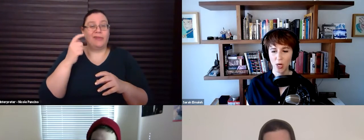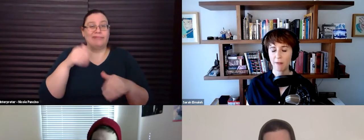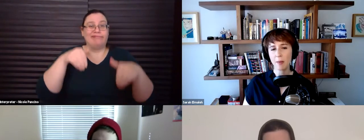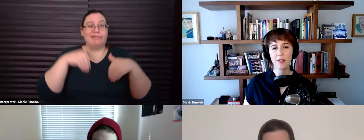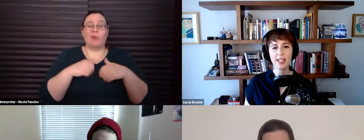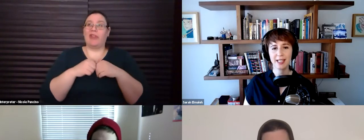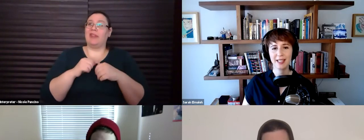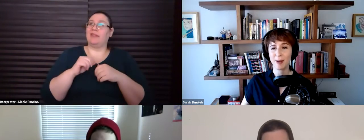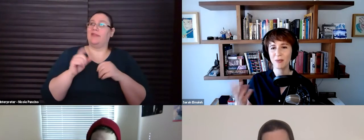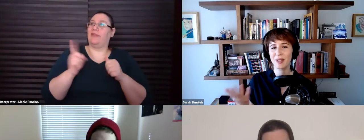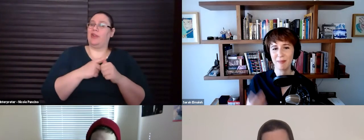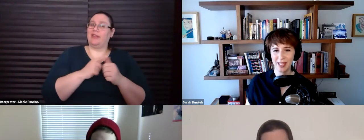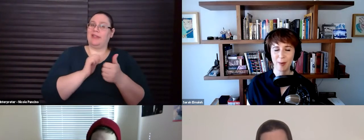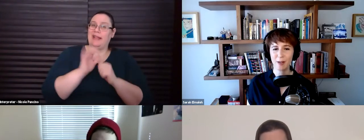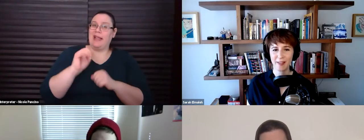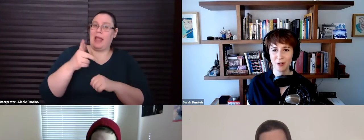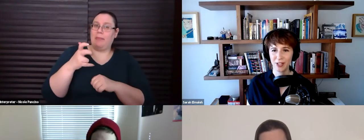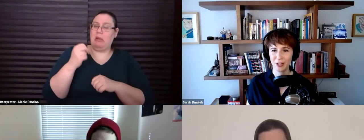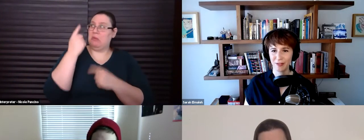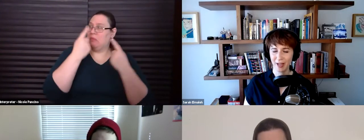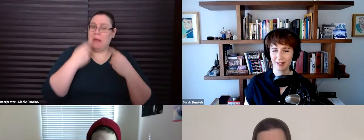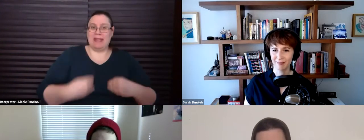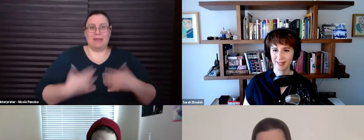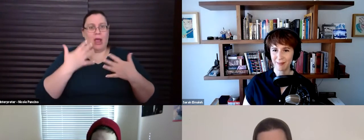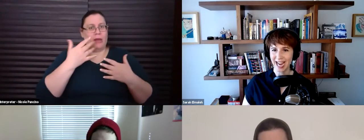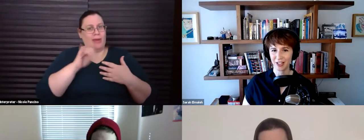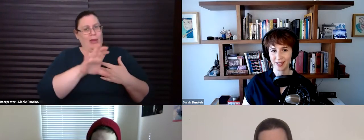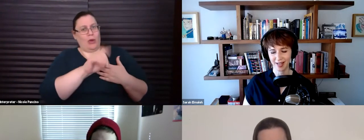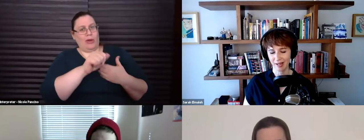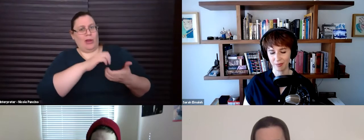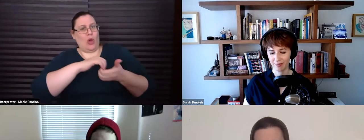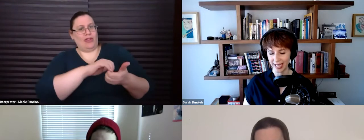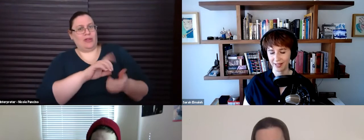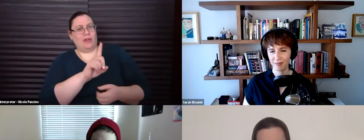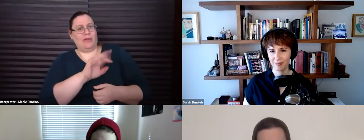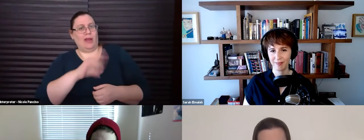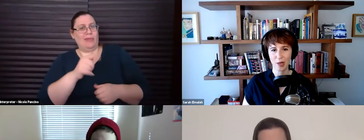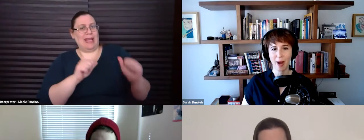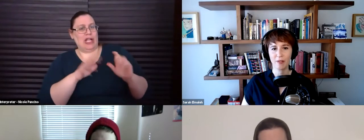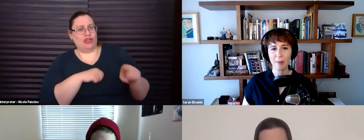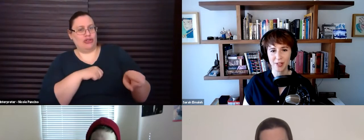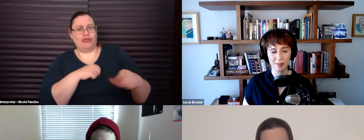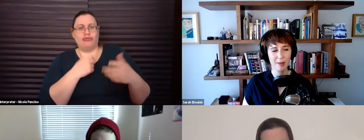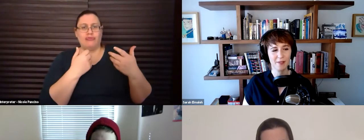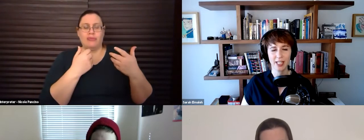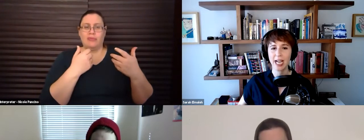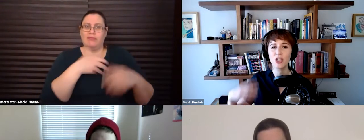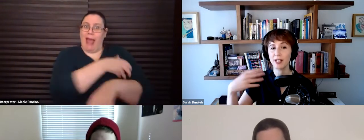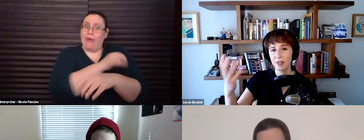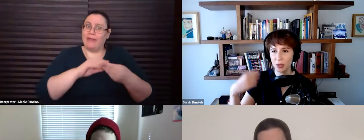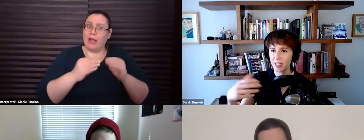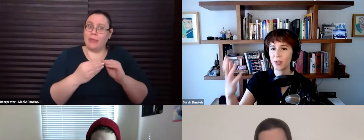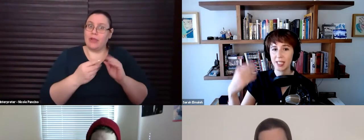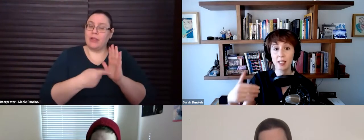to think more. I feel, I'm feeling, especially with, I'm inspired by the coalition of, uh, dubbing actors, um, getting, you know, the power of numbers. Sometimes I feel like